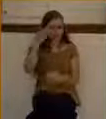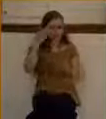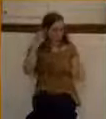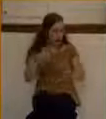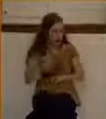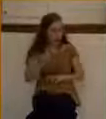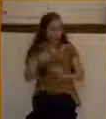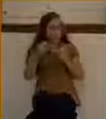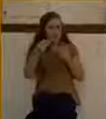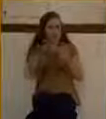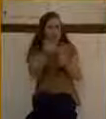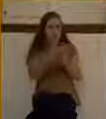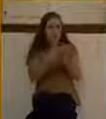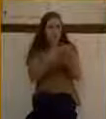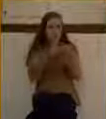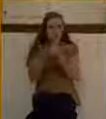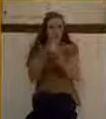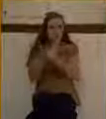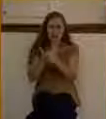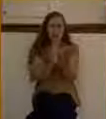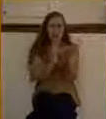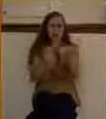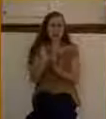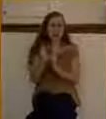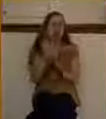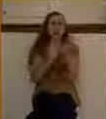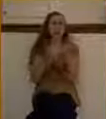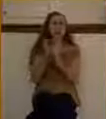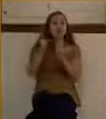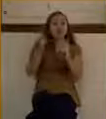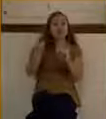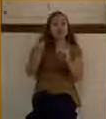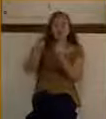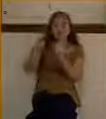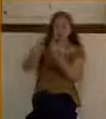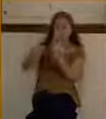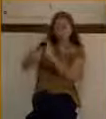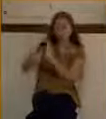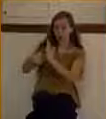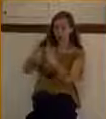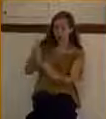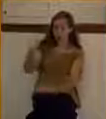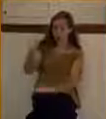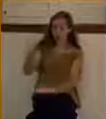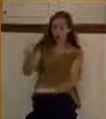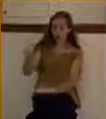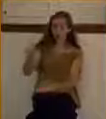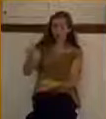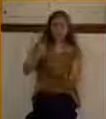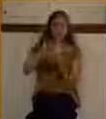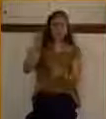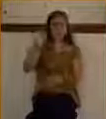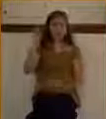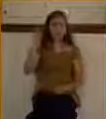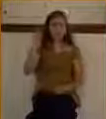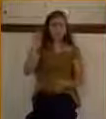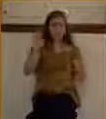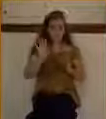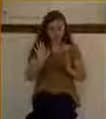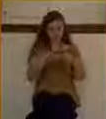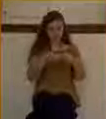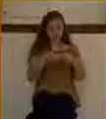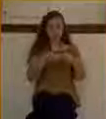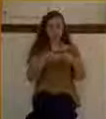Christ. And what Jesus was trying to do was to show him his own self-blindness, the fact that he would come to Jesus with a sense of entitlement,